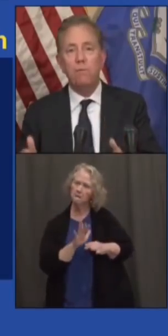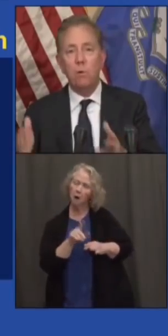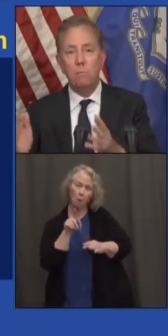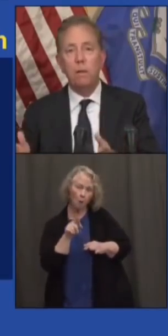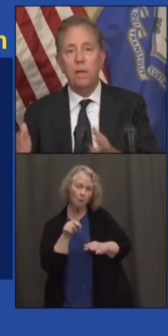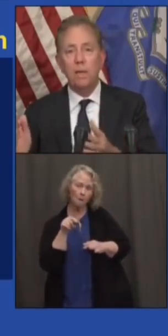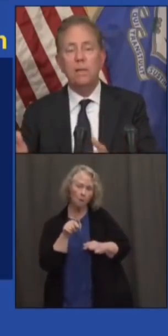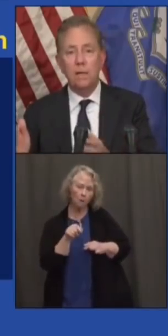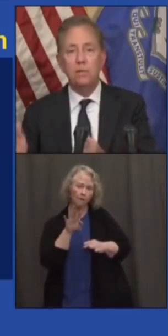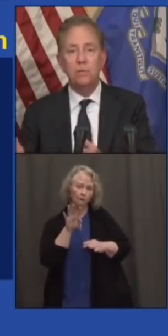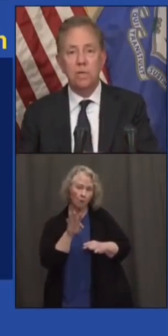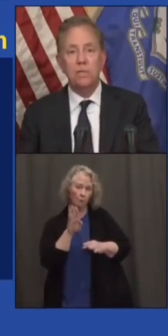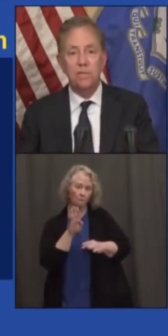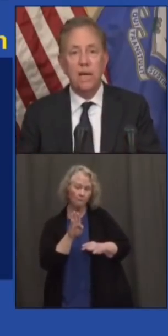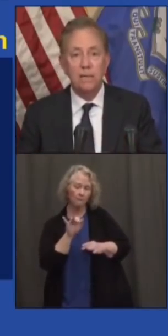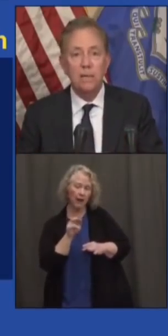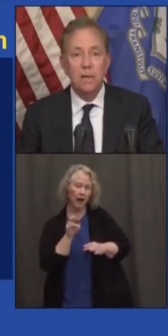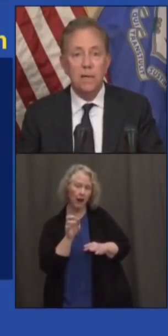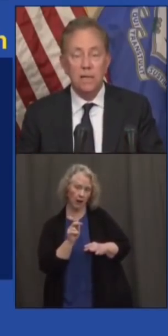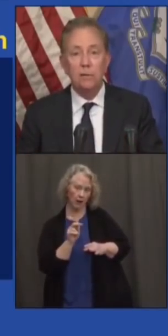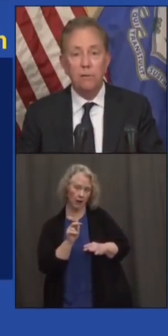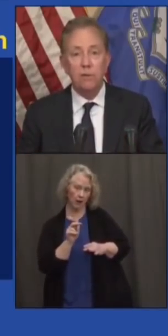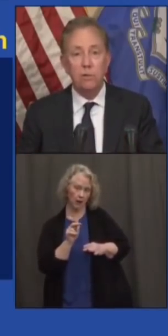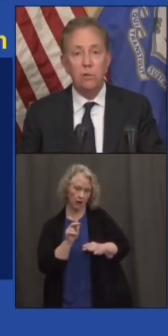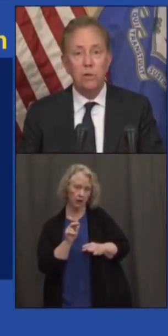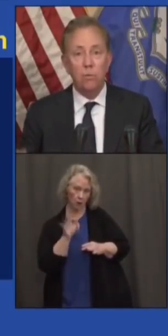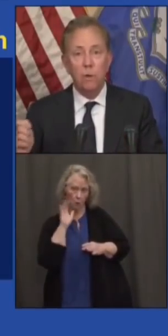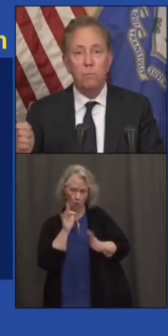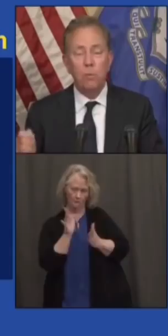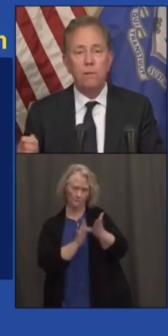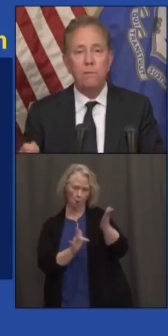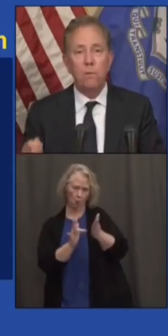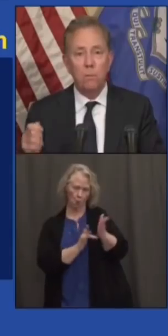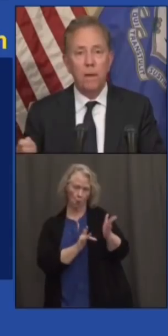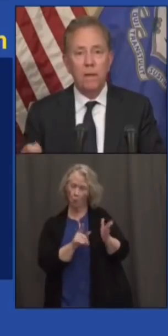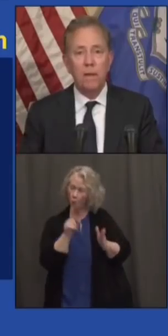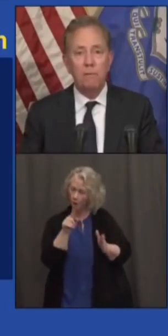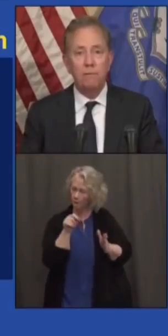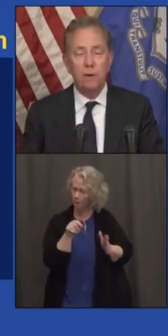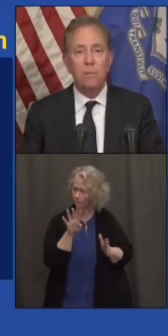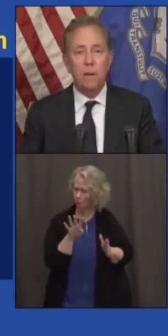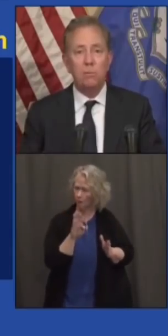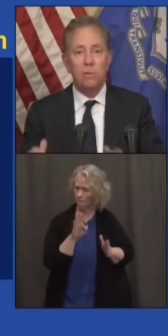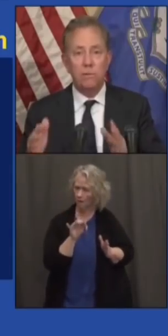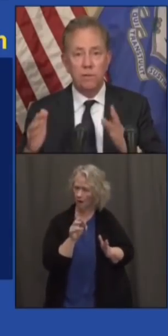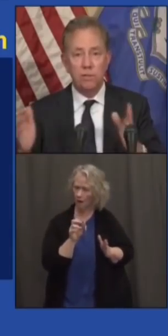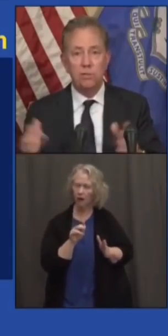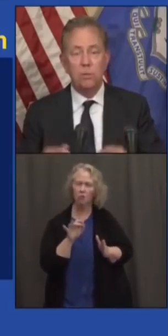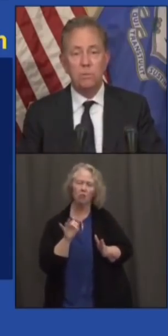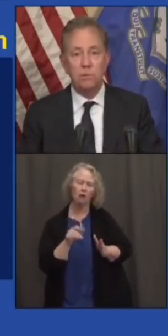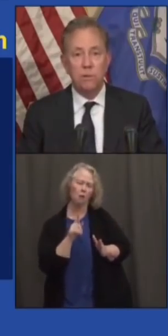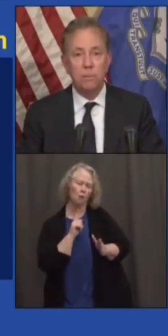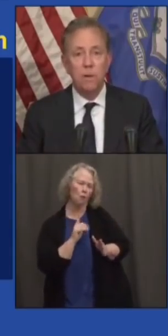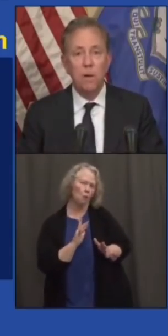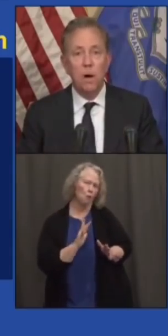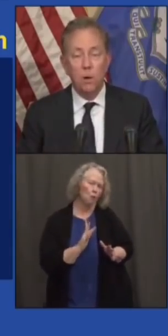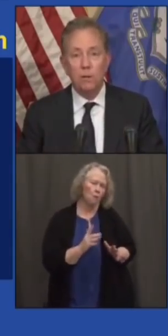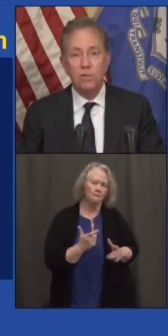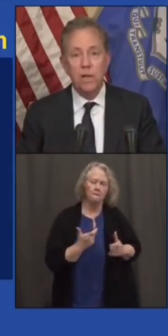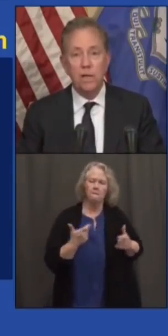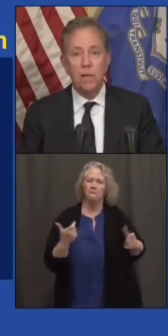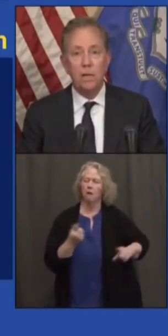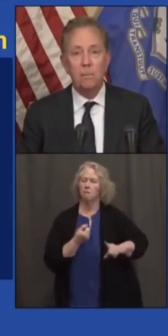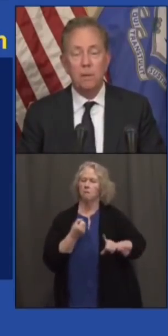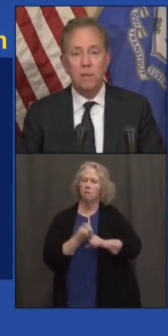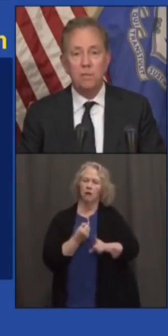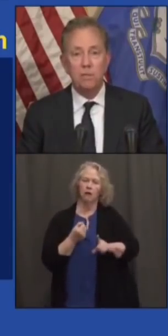.4 billion in debt in this fiscal year. 1.4, making a fundamental difference in terms of our